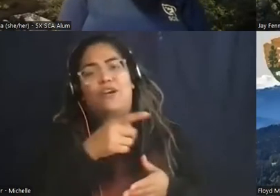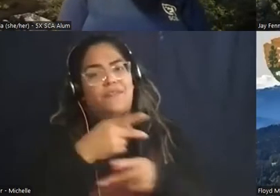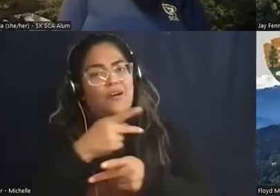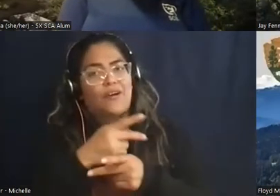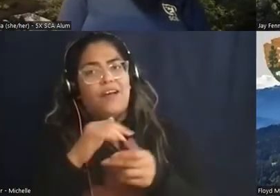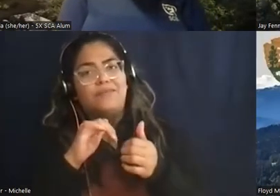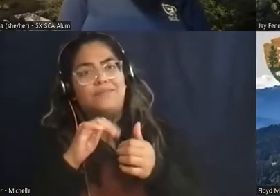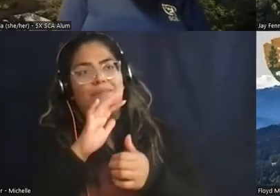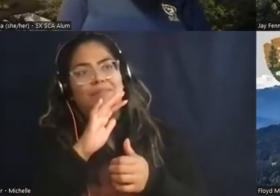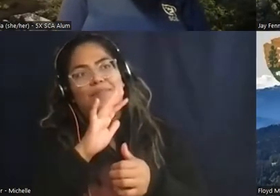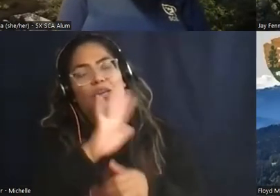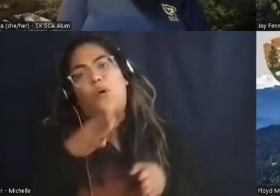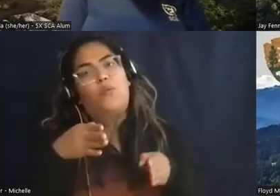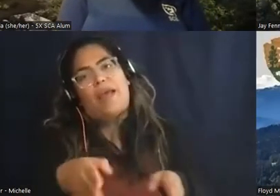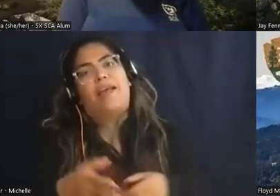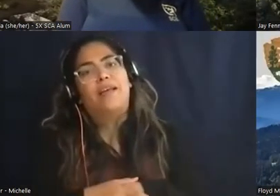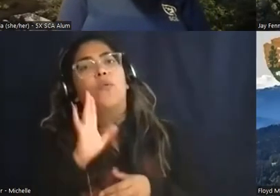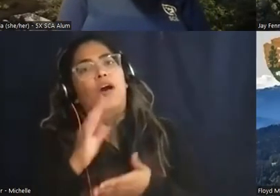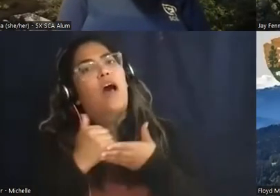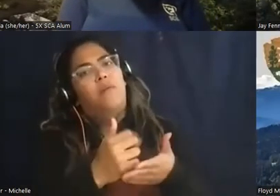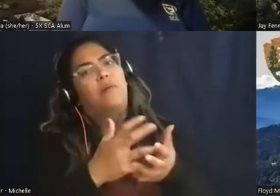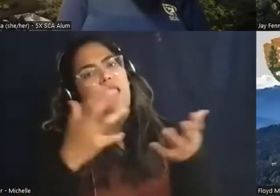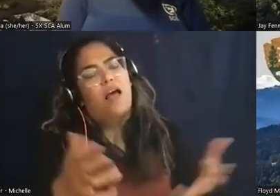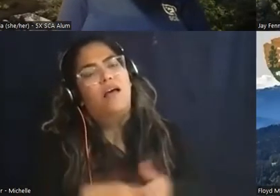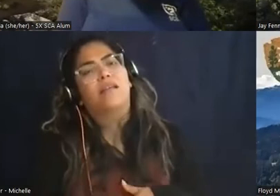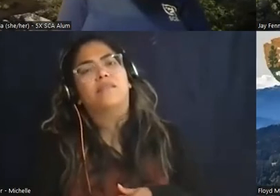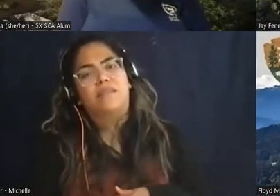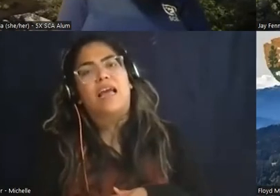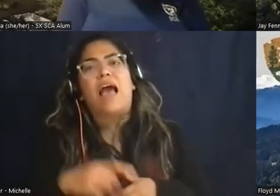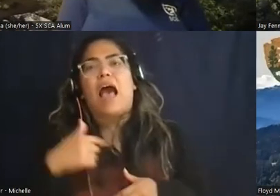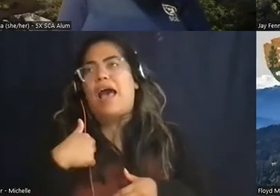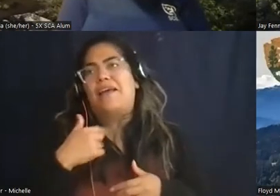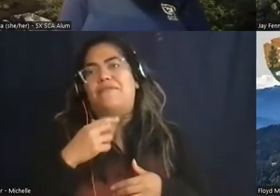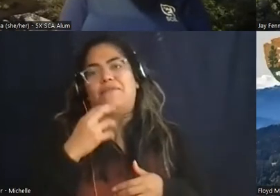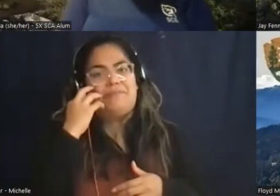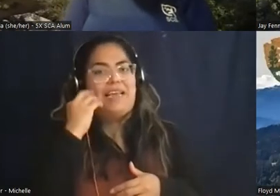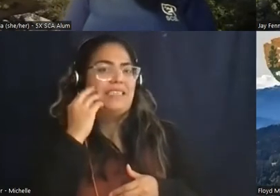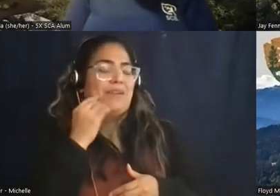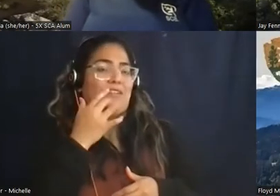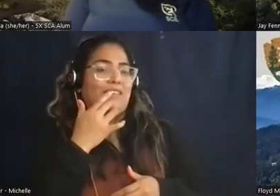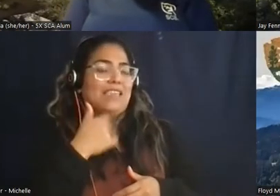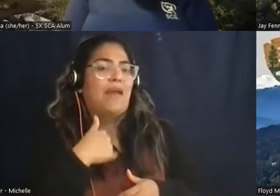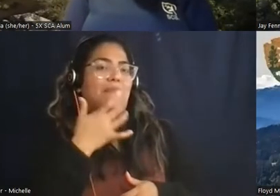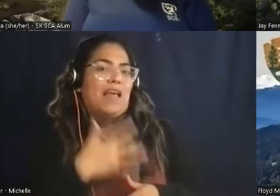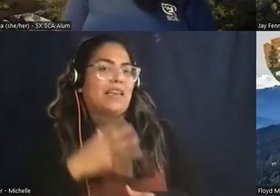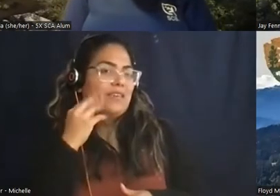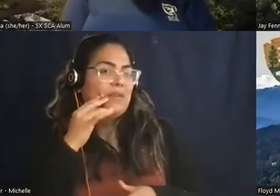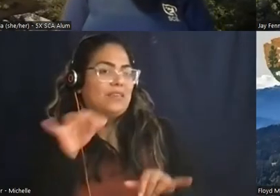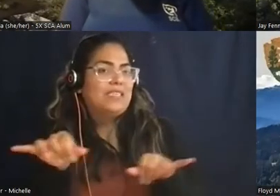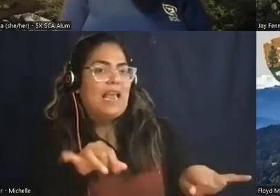is super helpful too and um things that i think i've been lucky to experience as part of my sca internship as well